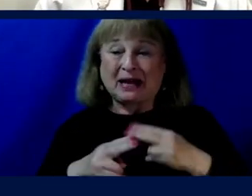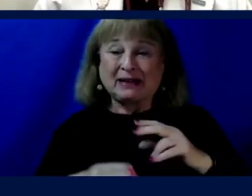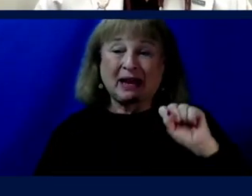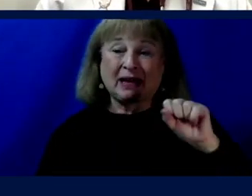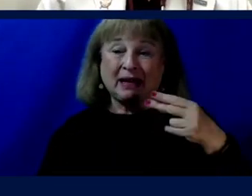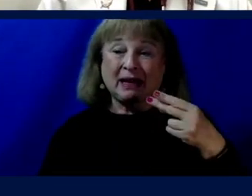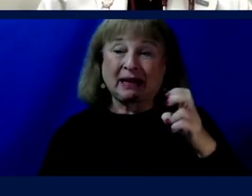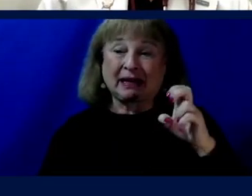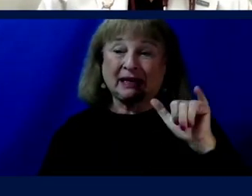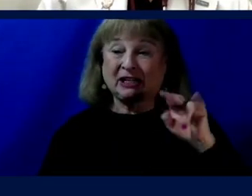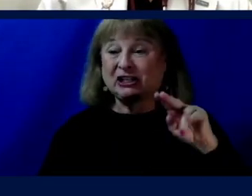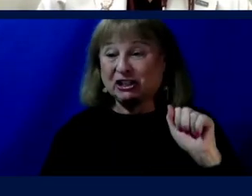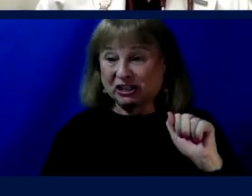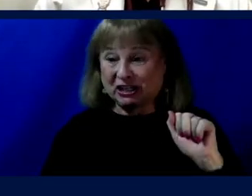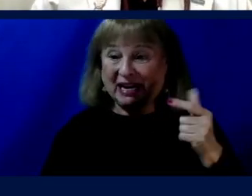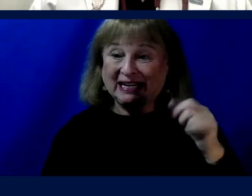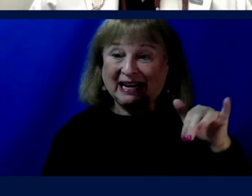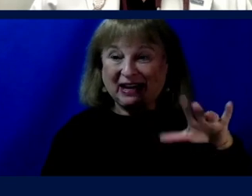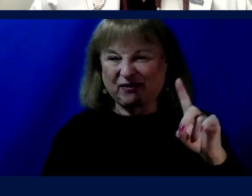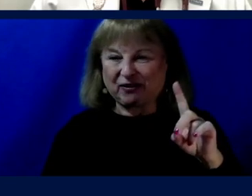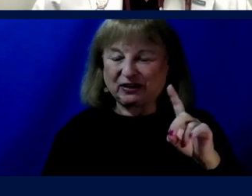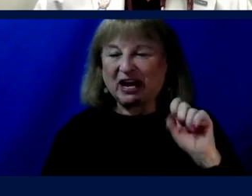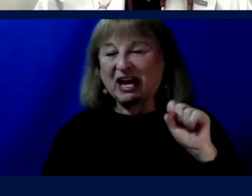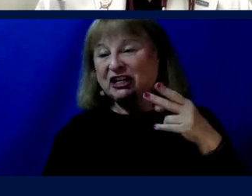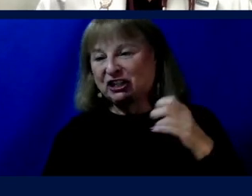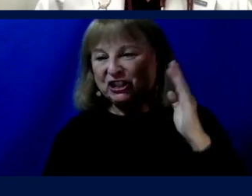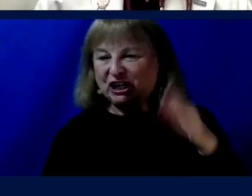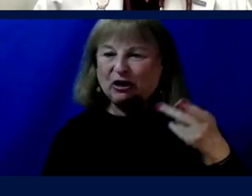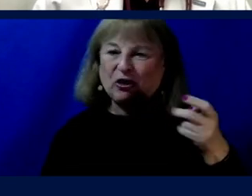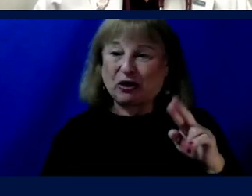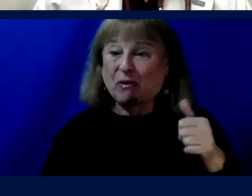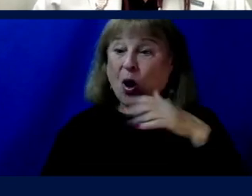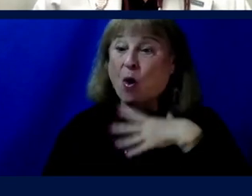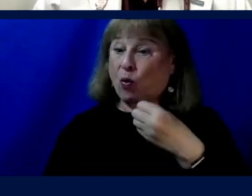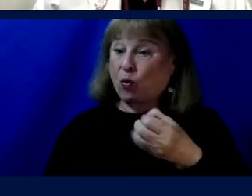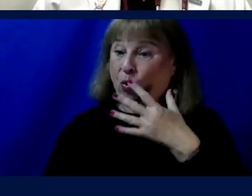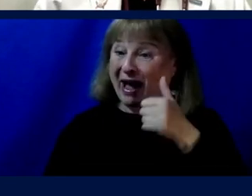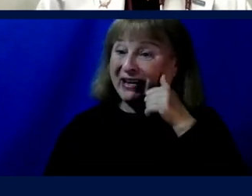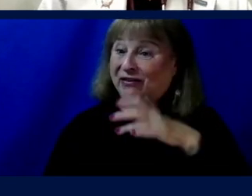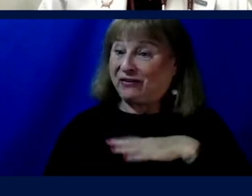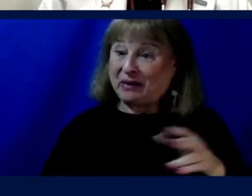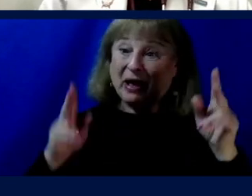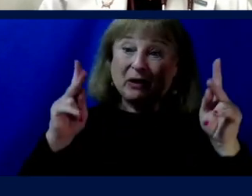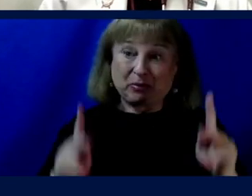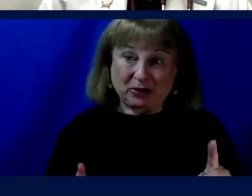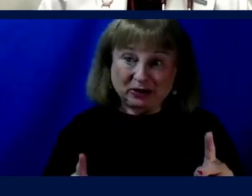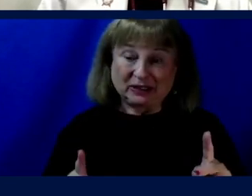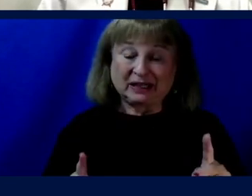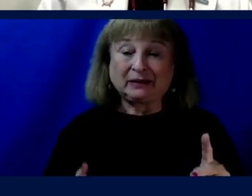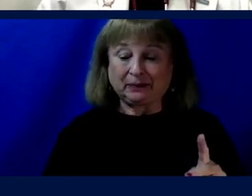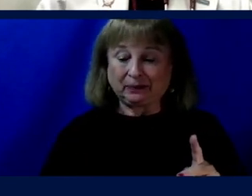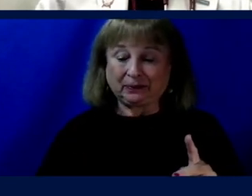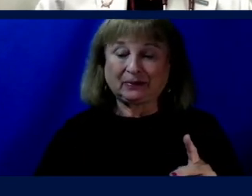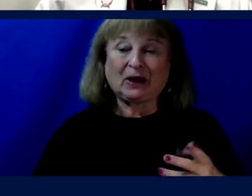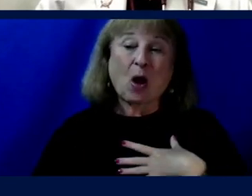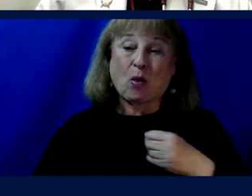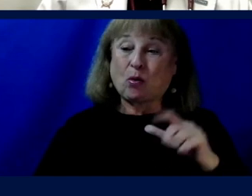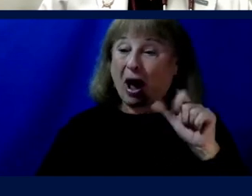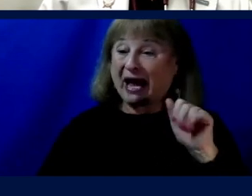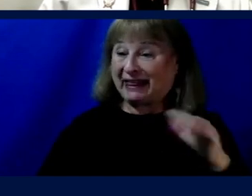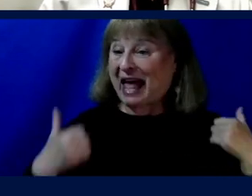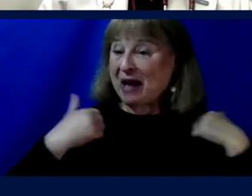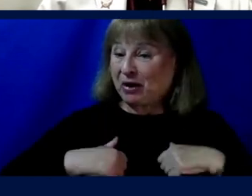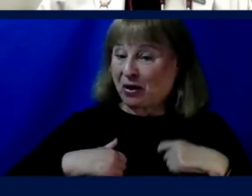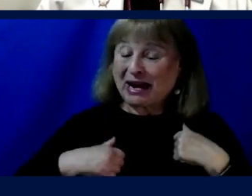Shana Gifford. She, are my pronouns. I am a white female person in a white lab coat. And I'm here